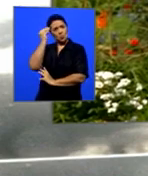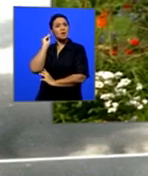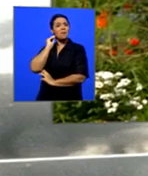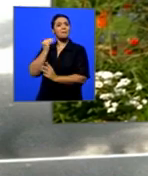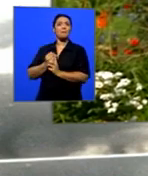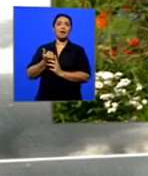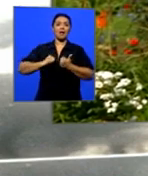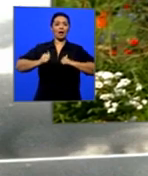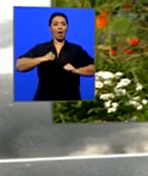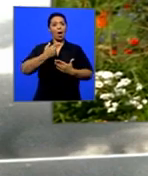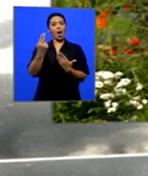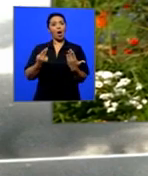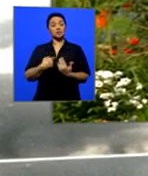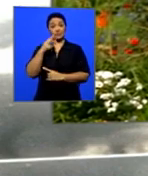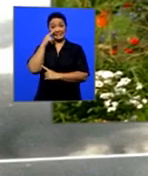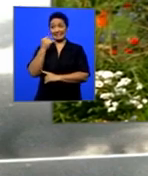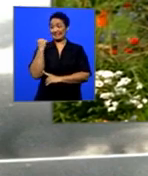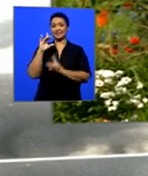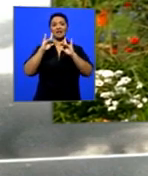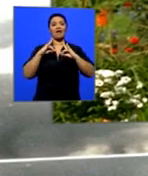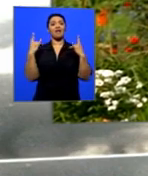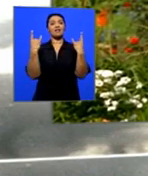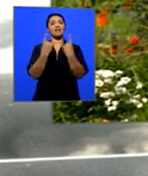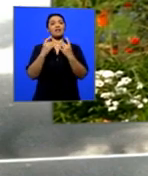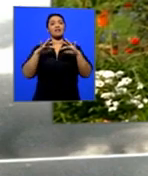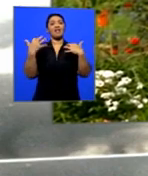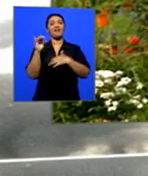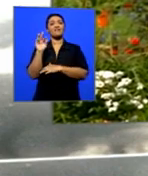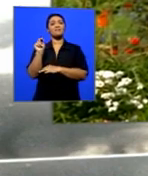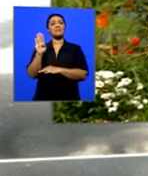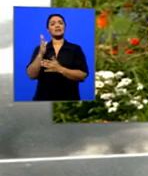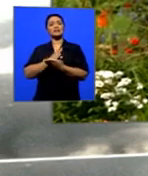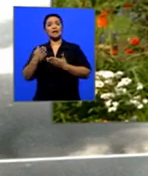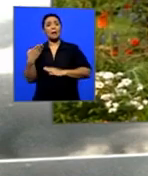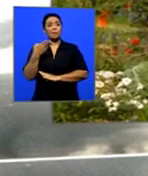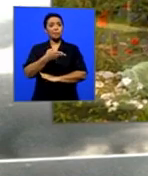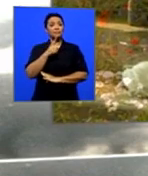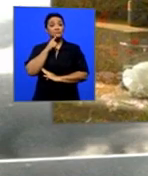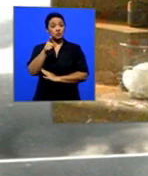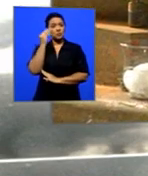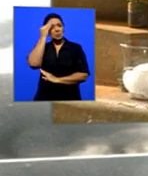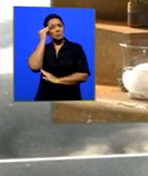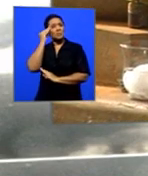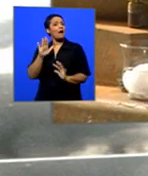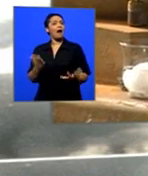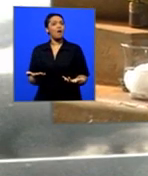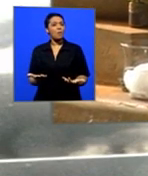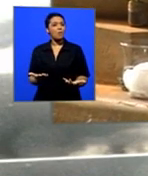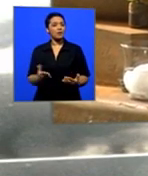industry in a particular way. We saw people at the F&B Stadium. Some will be going to union buildings. How will you be marking the memory of Odatu Madiba?